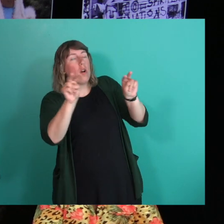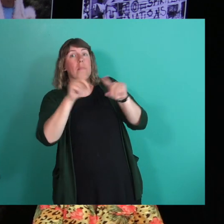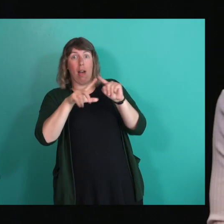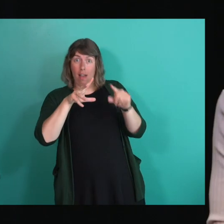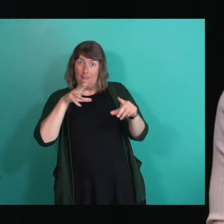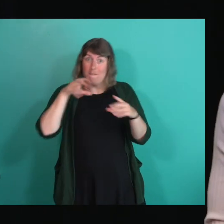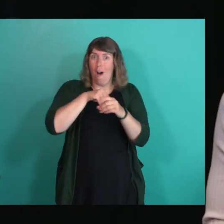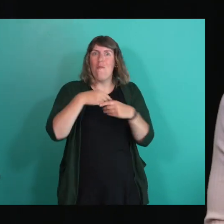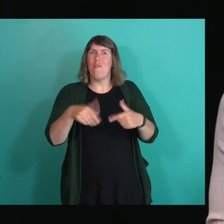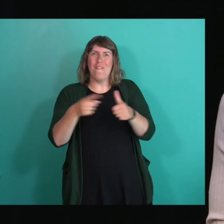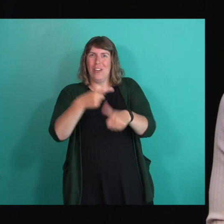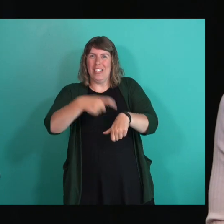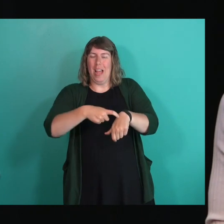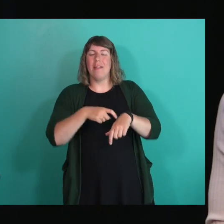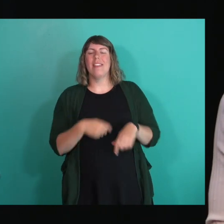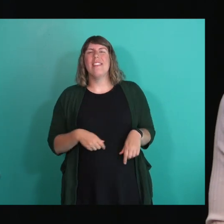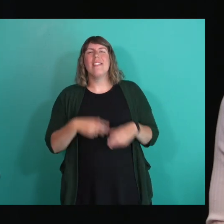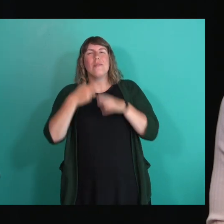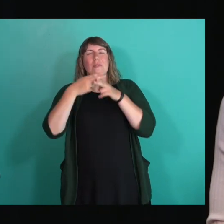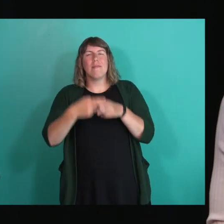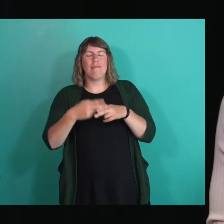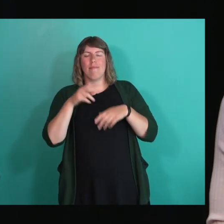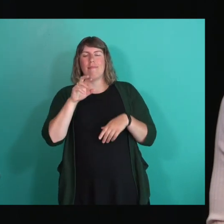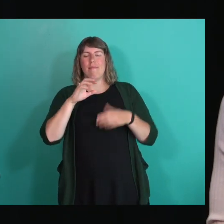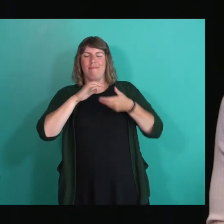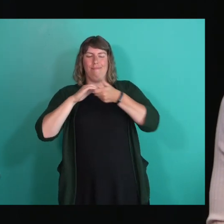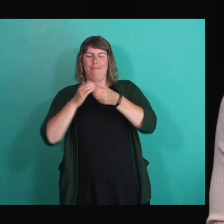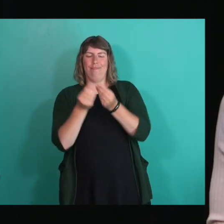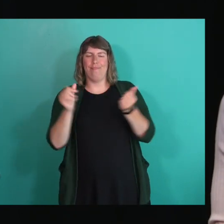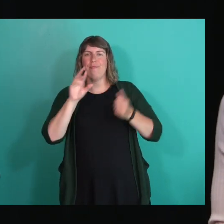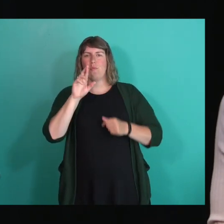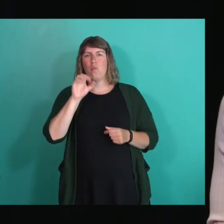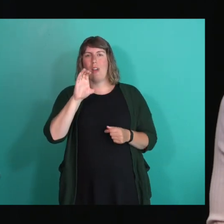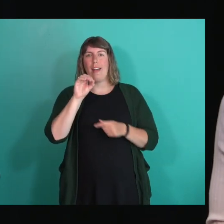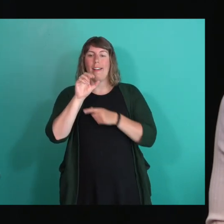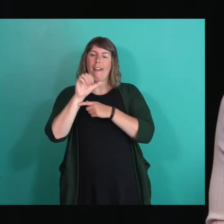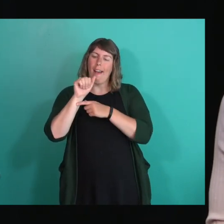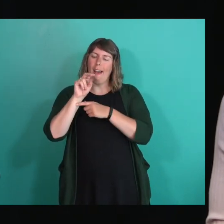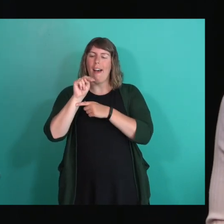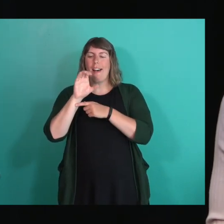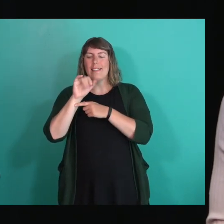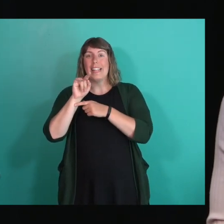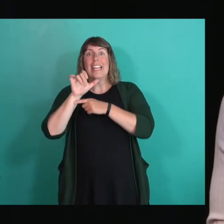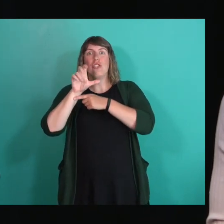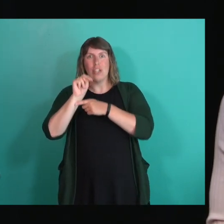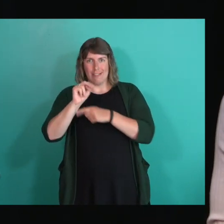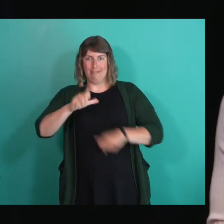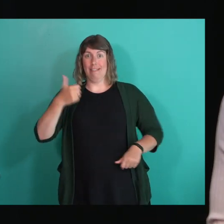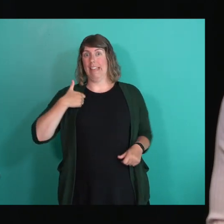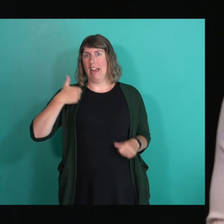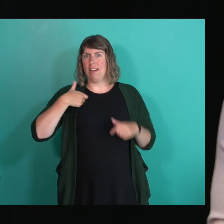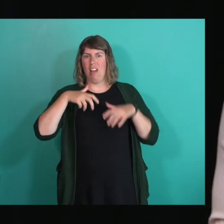So I DJed on the Reconciliation Canada float, and it was just so much fun. was so hot out, I remember, and